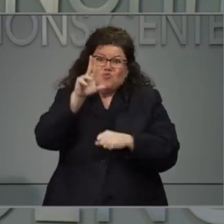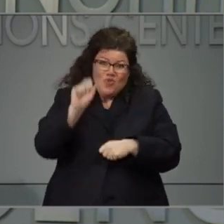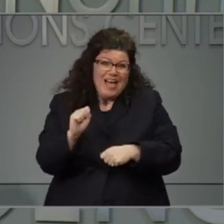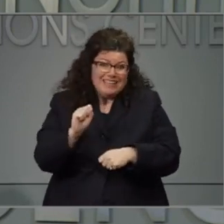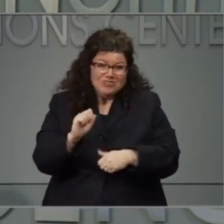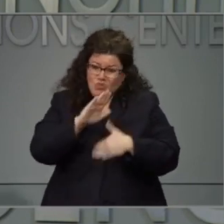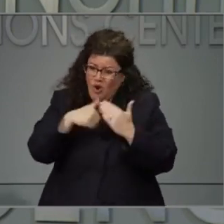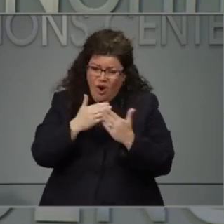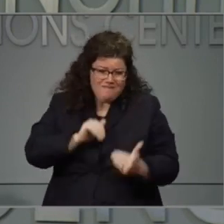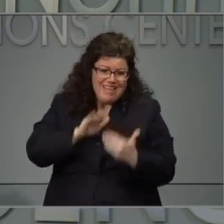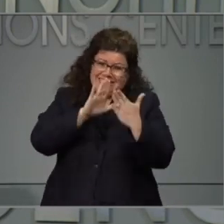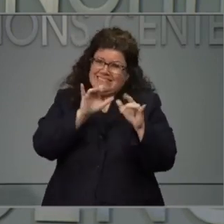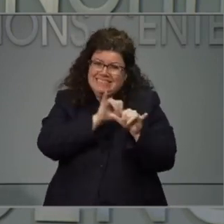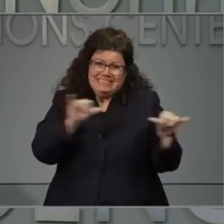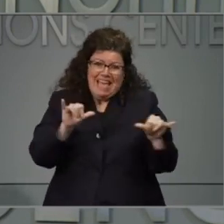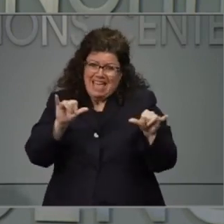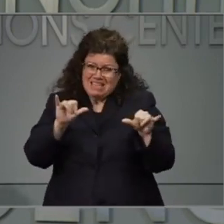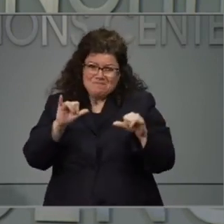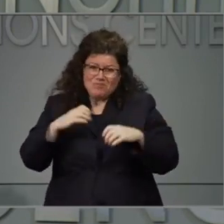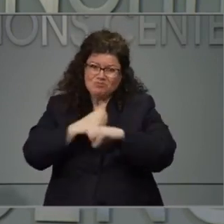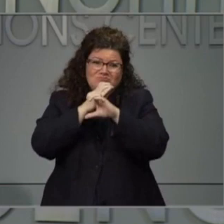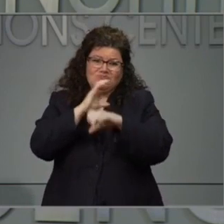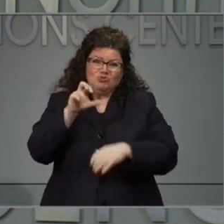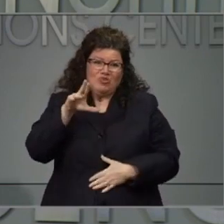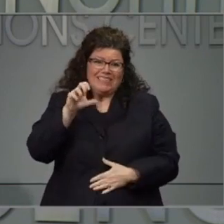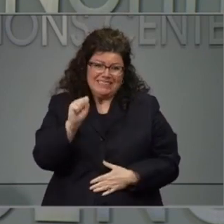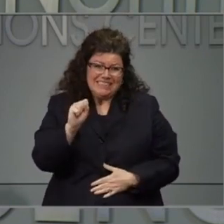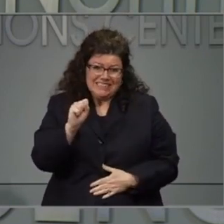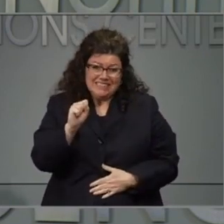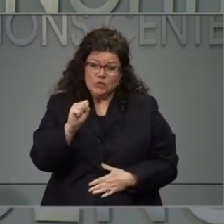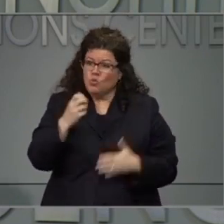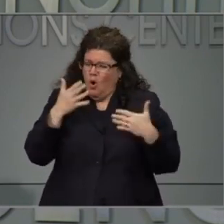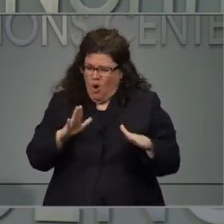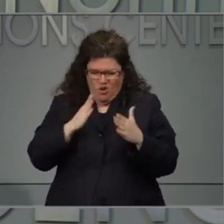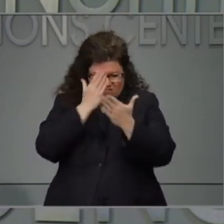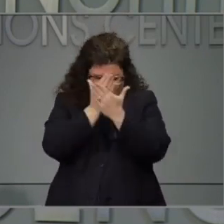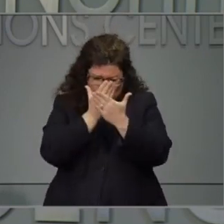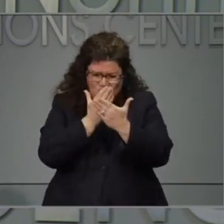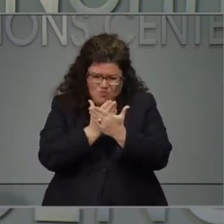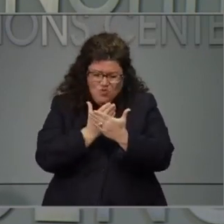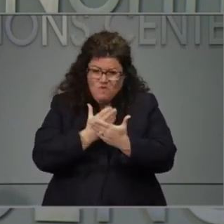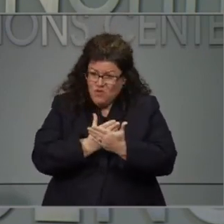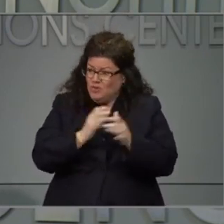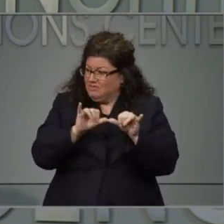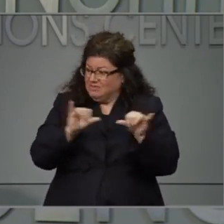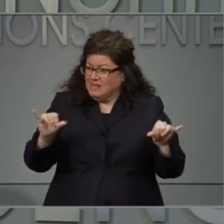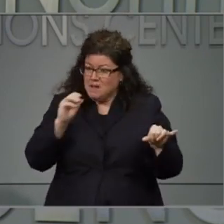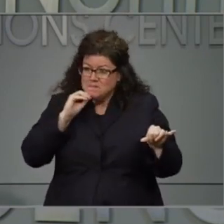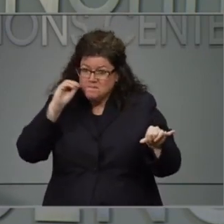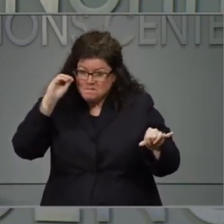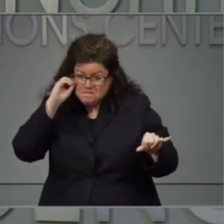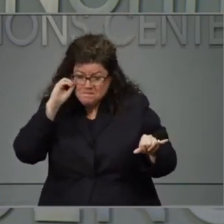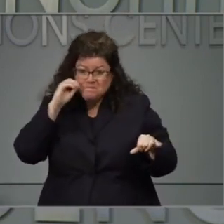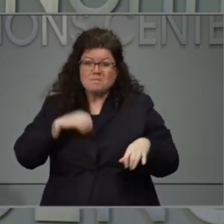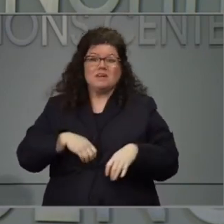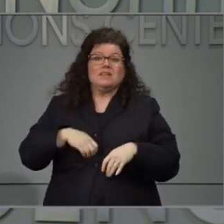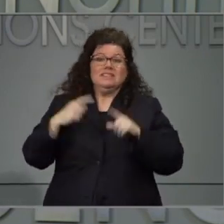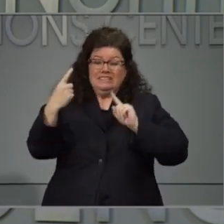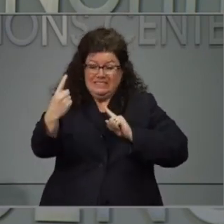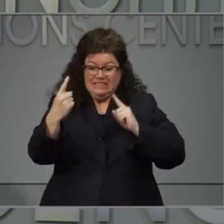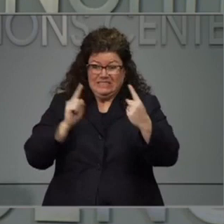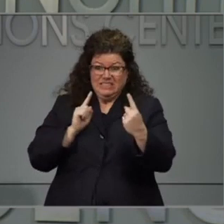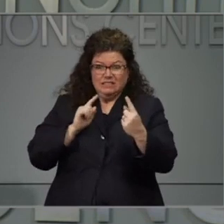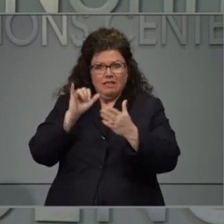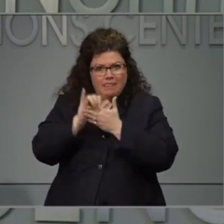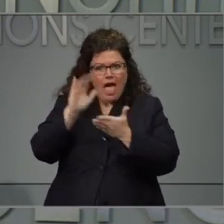social distancing works and the interventions interventions we've been doing are working. Just for